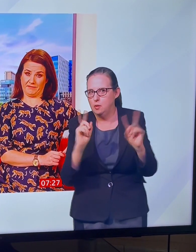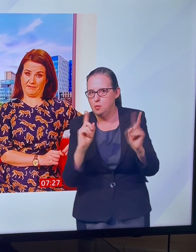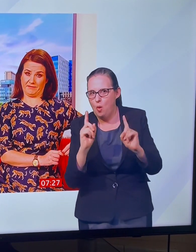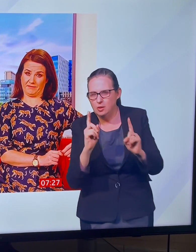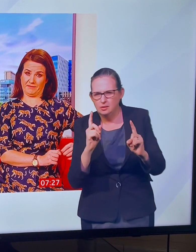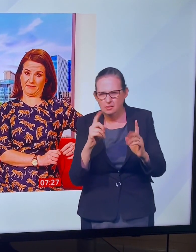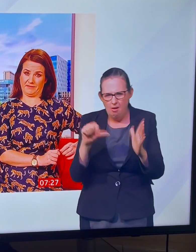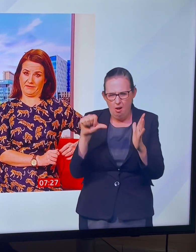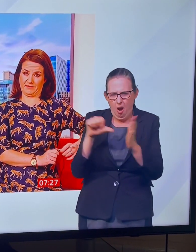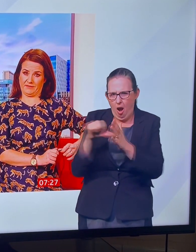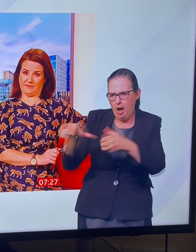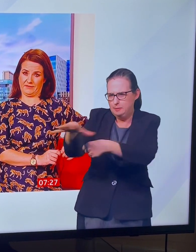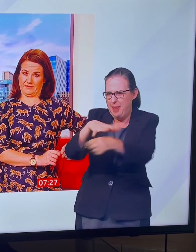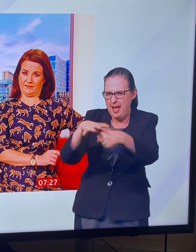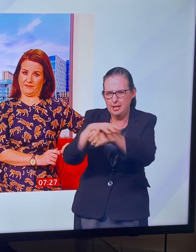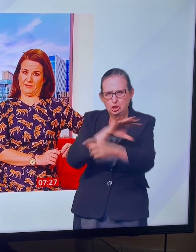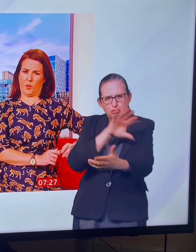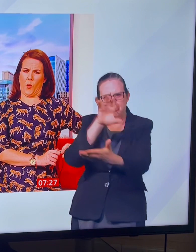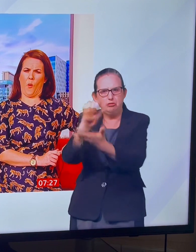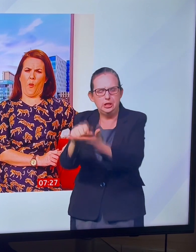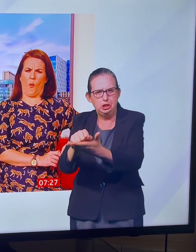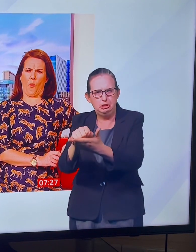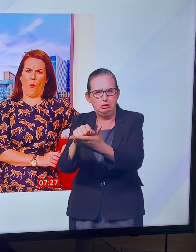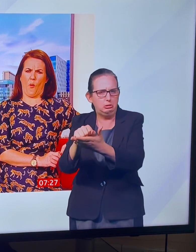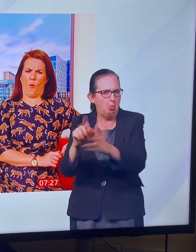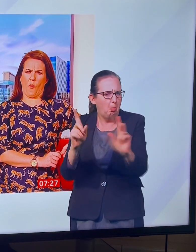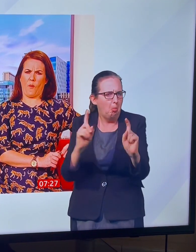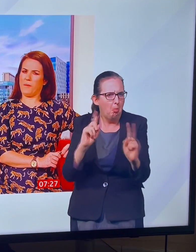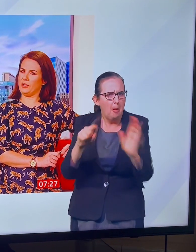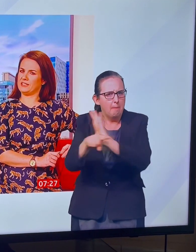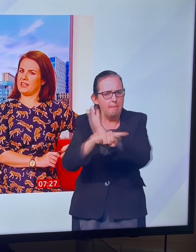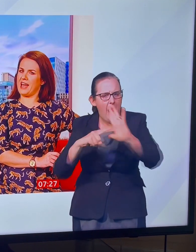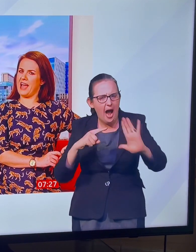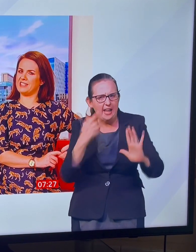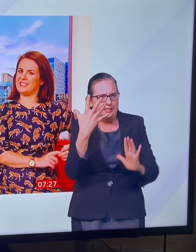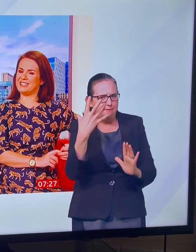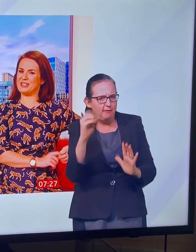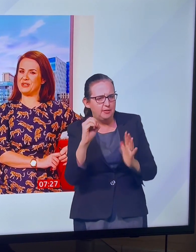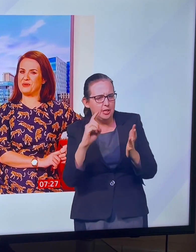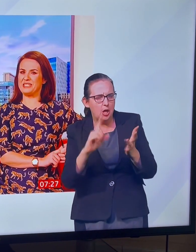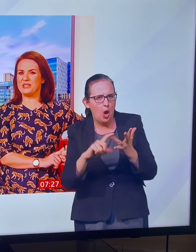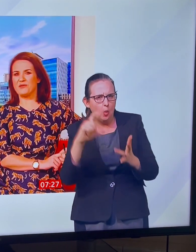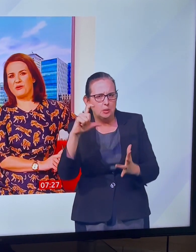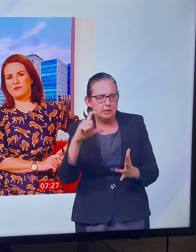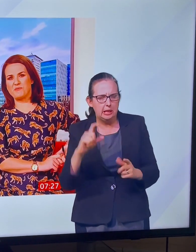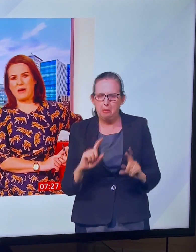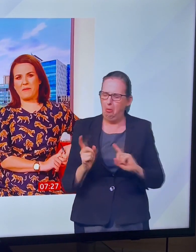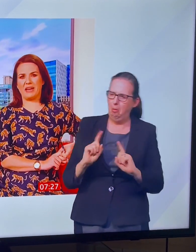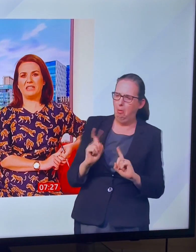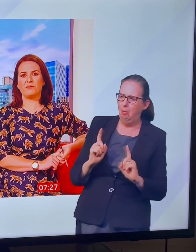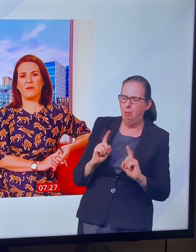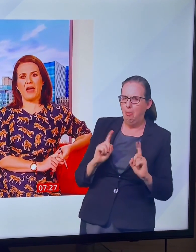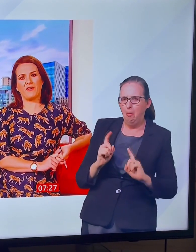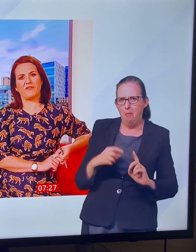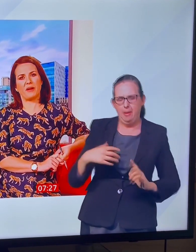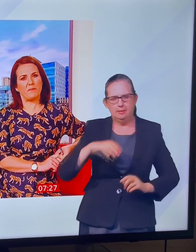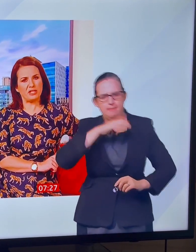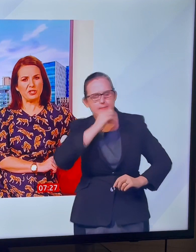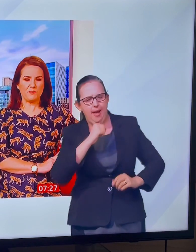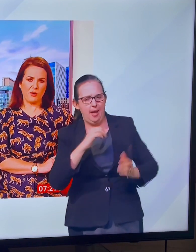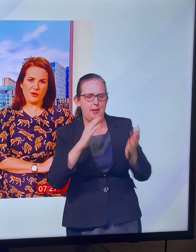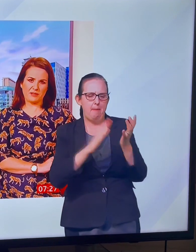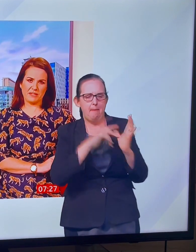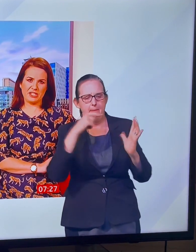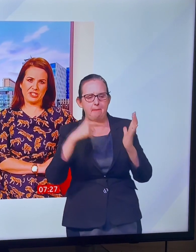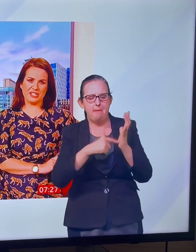and temperatures there can drop to minus 50 degrees Celsius. But that has ended to 20-year-old Matt Bell. He's preparing for an